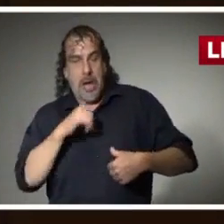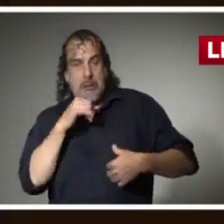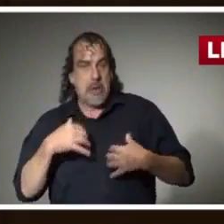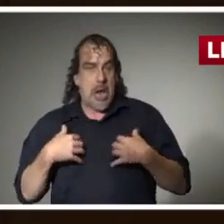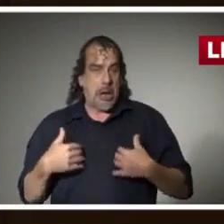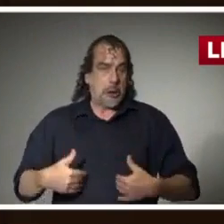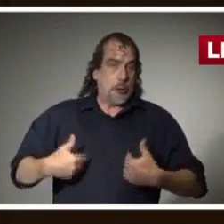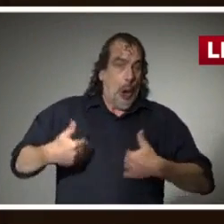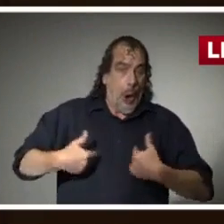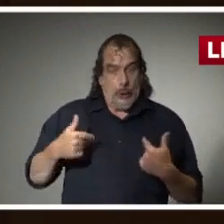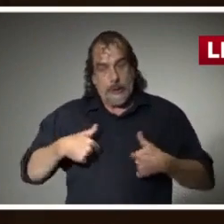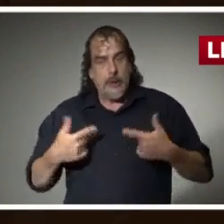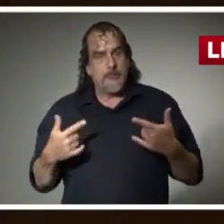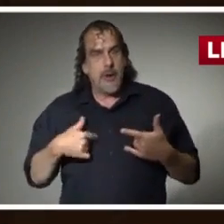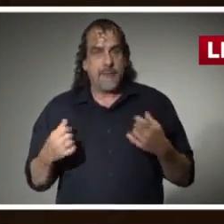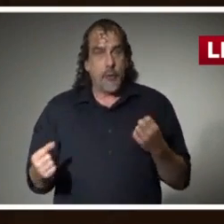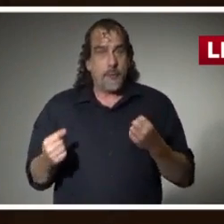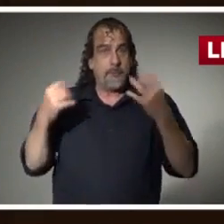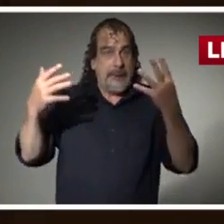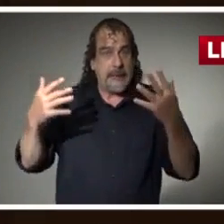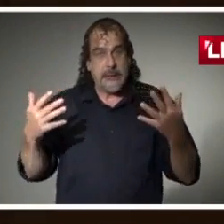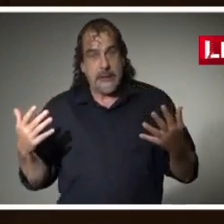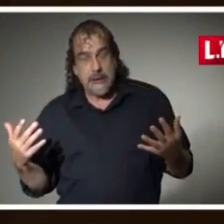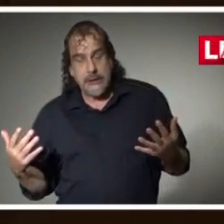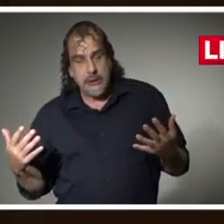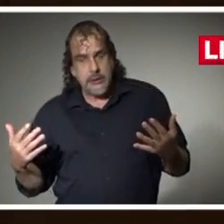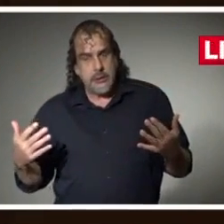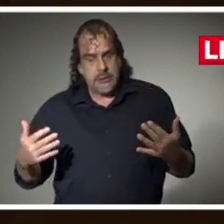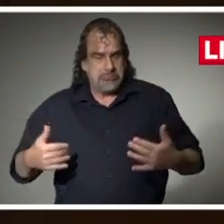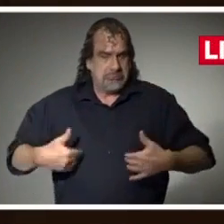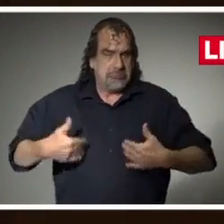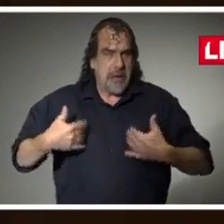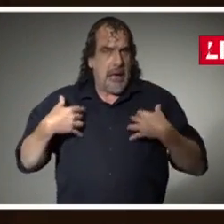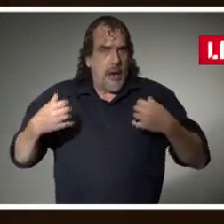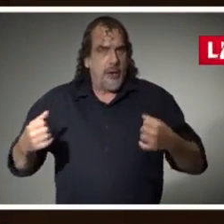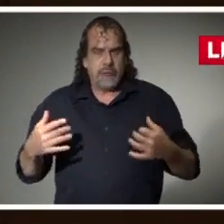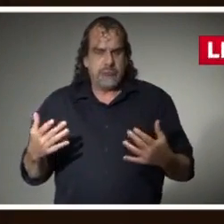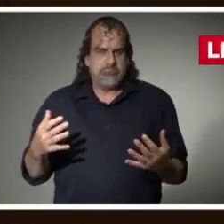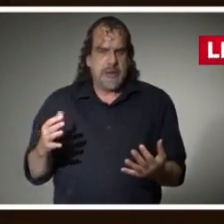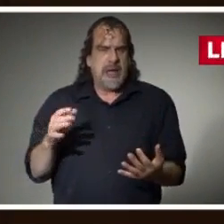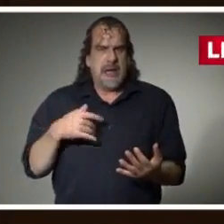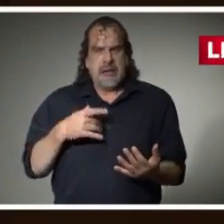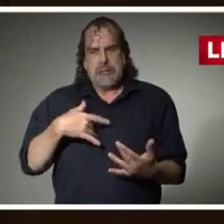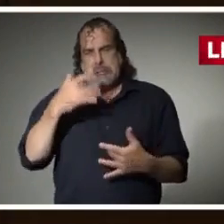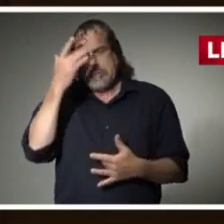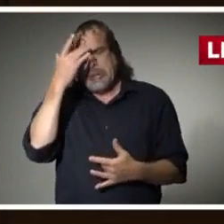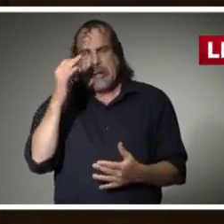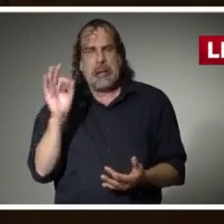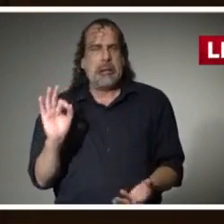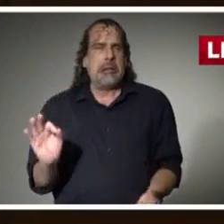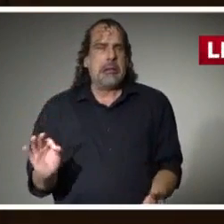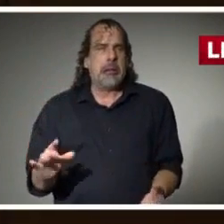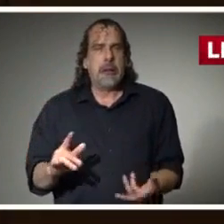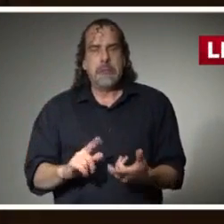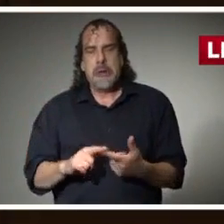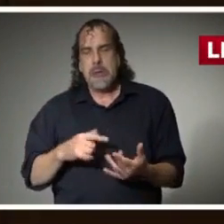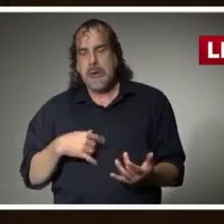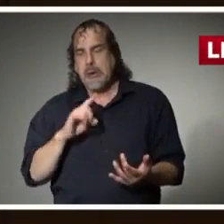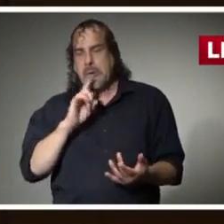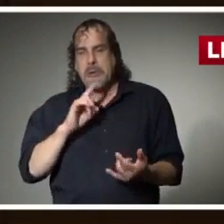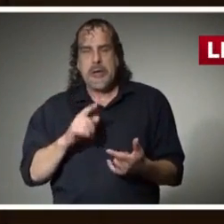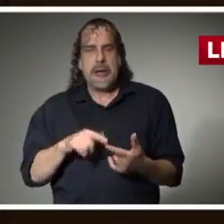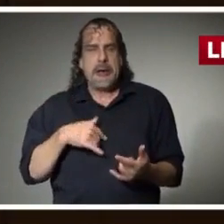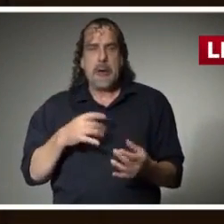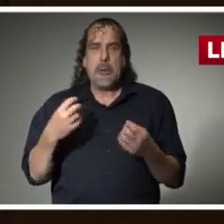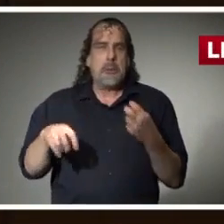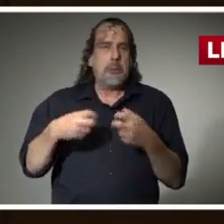but for many of us, it's a relatively mild infection that folks recover from without any long